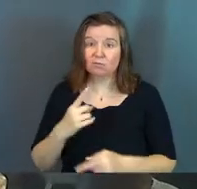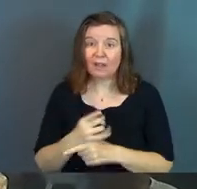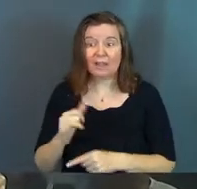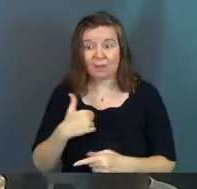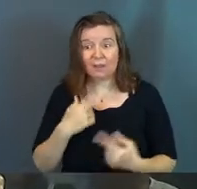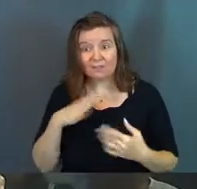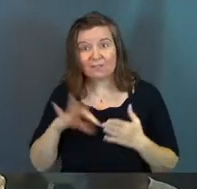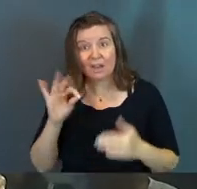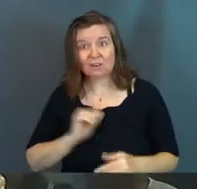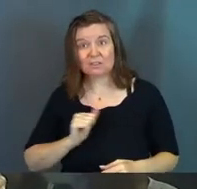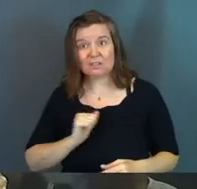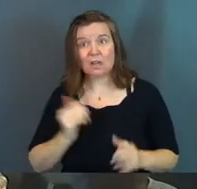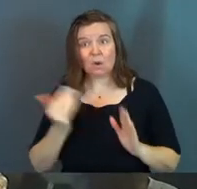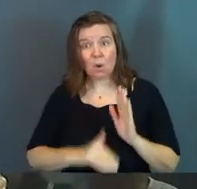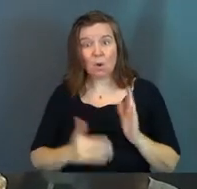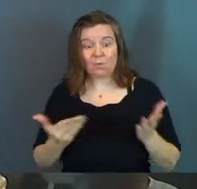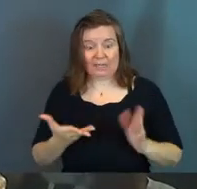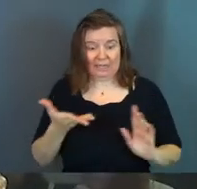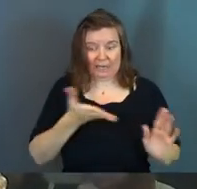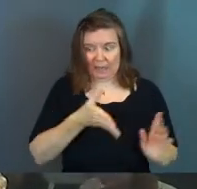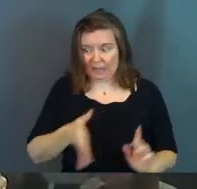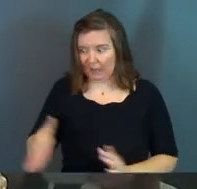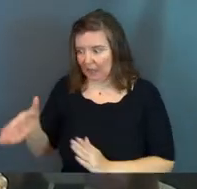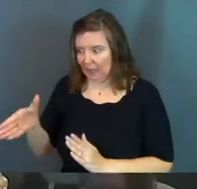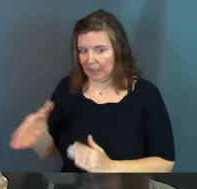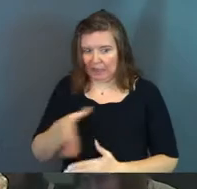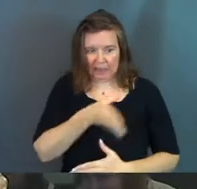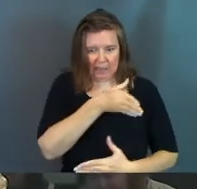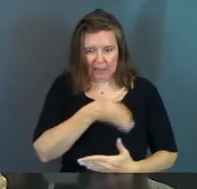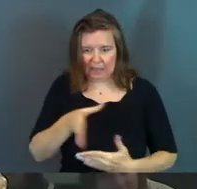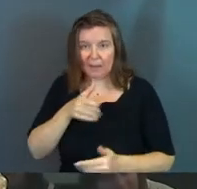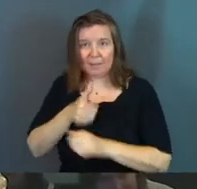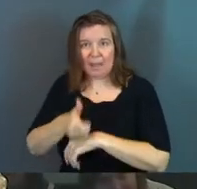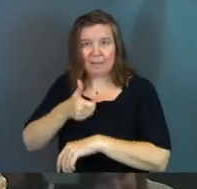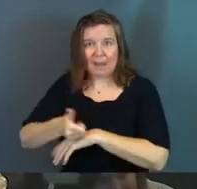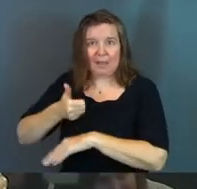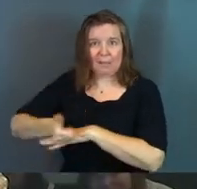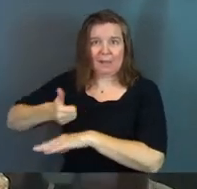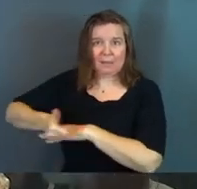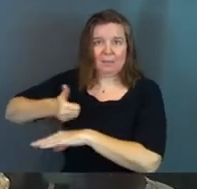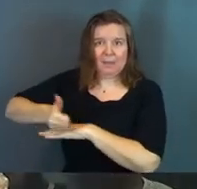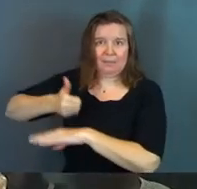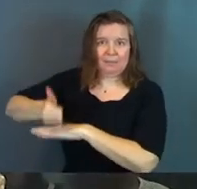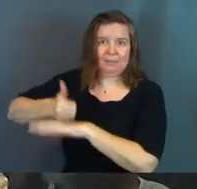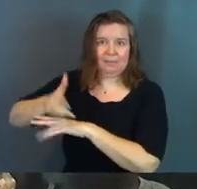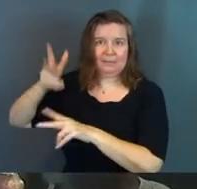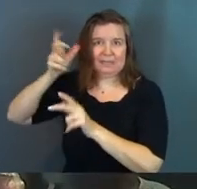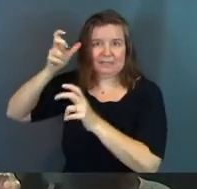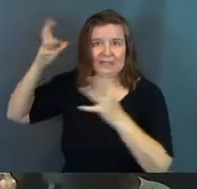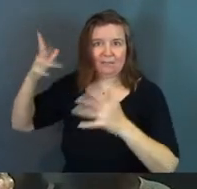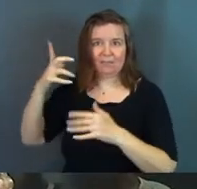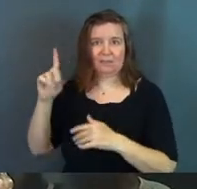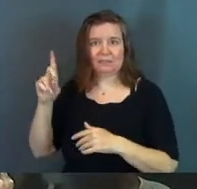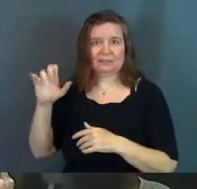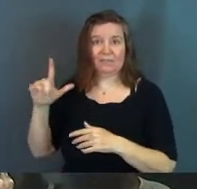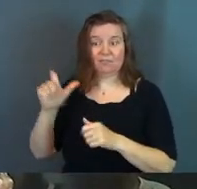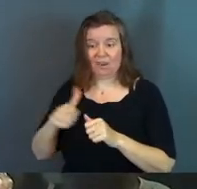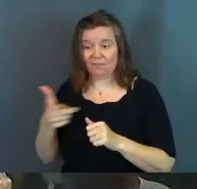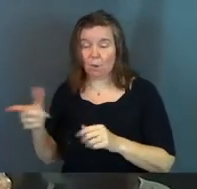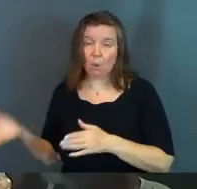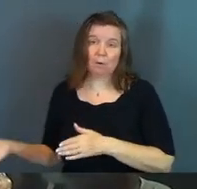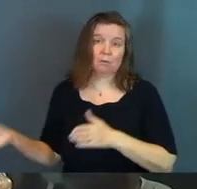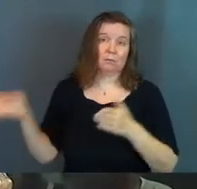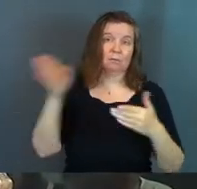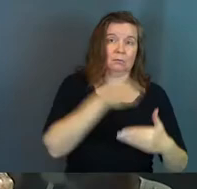right? Like we find ourselves over here, like kind of blaming the devil for everything. Or you can be on the flip